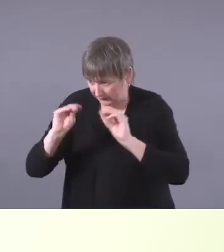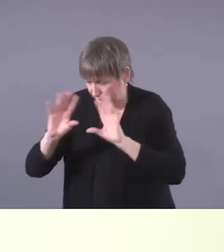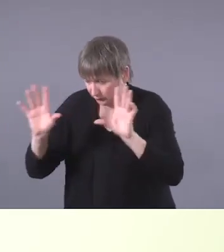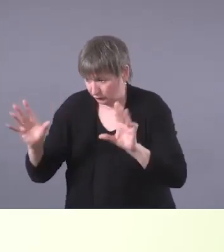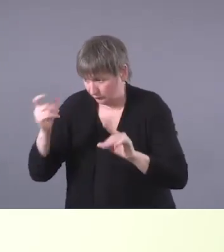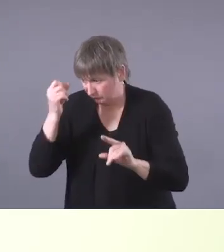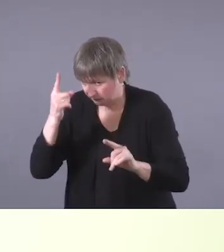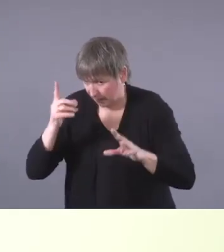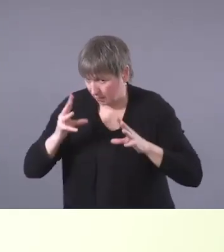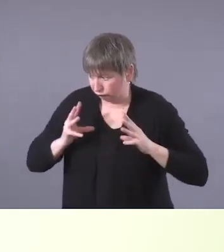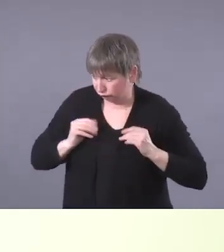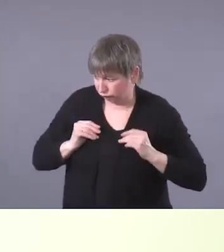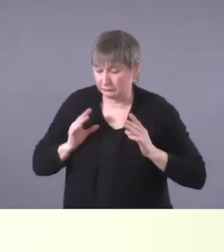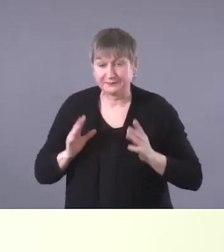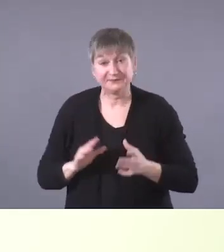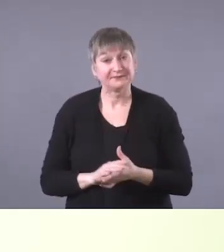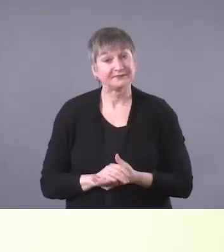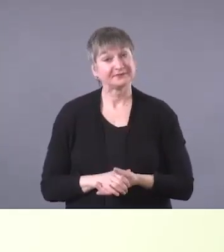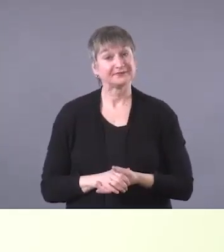as best as possible.